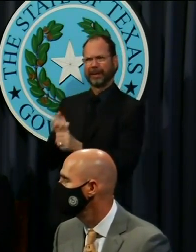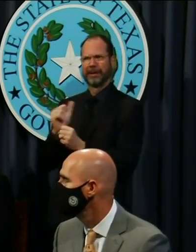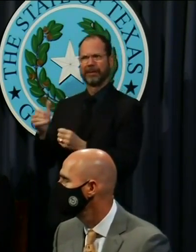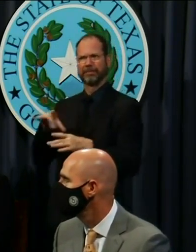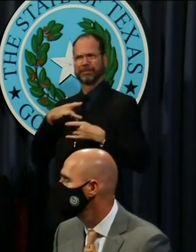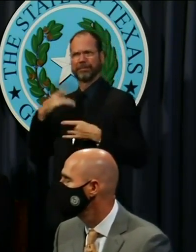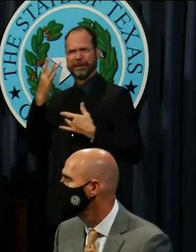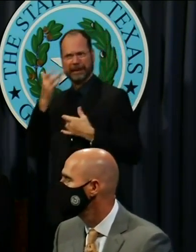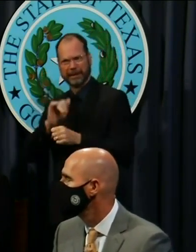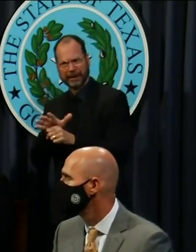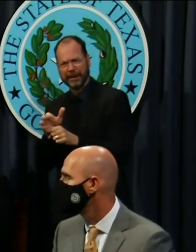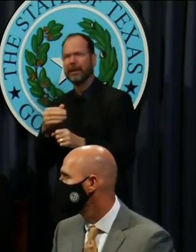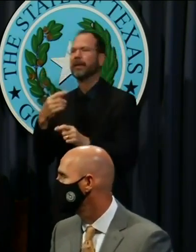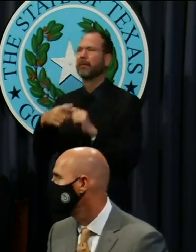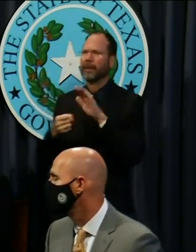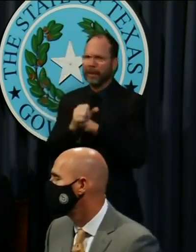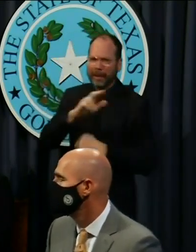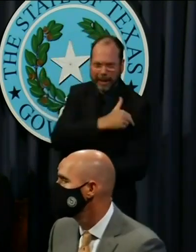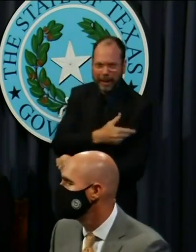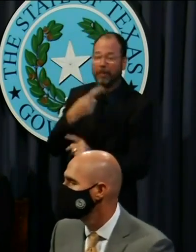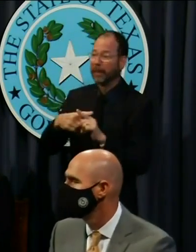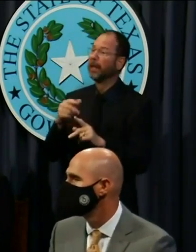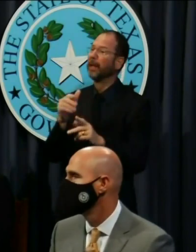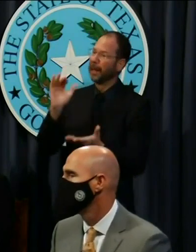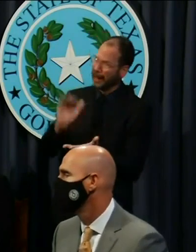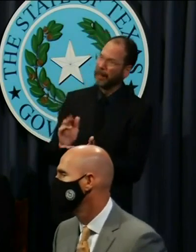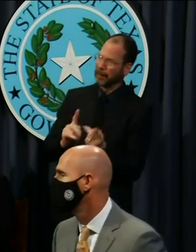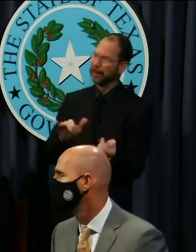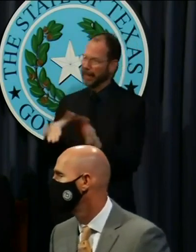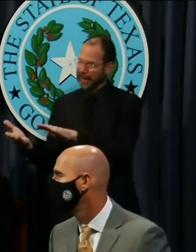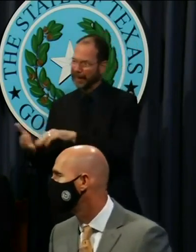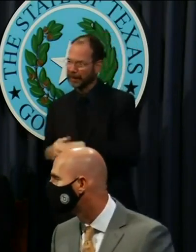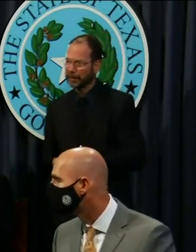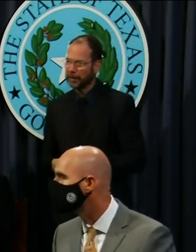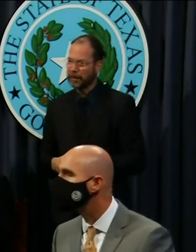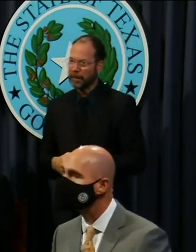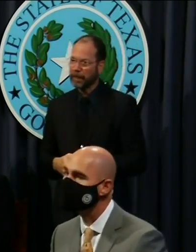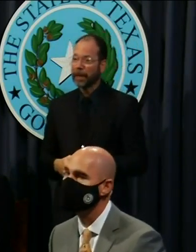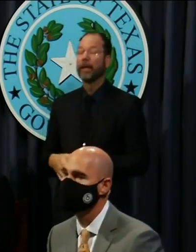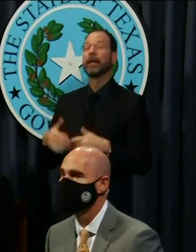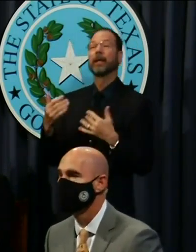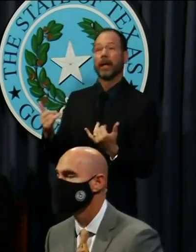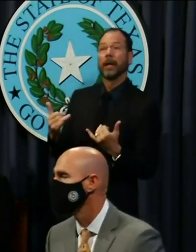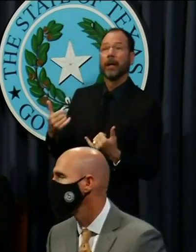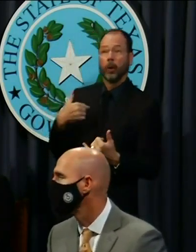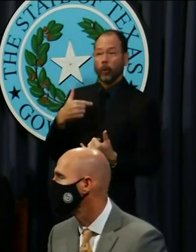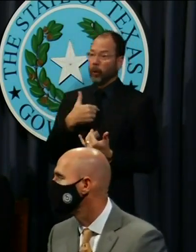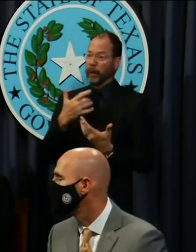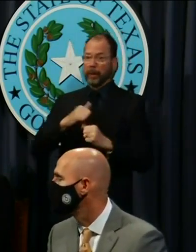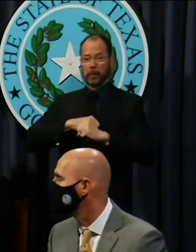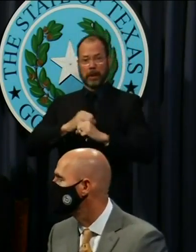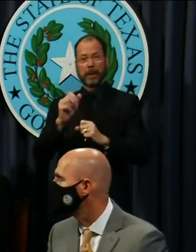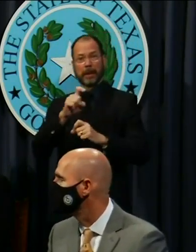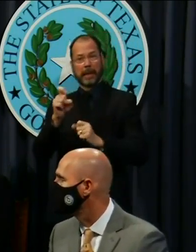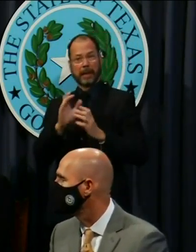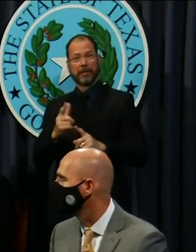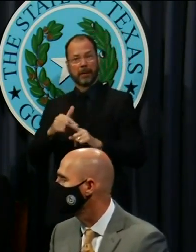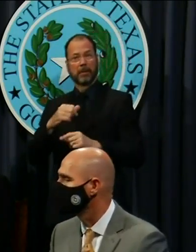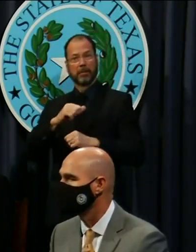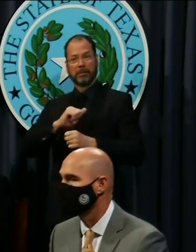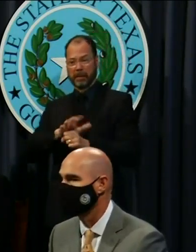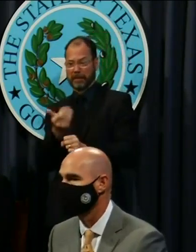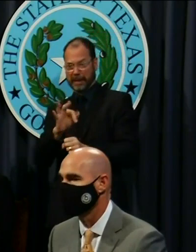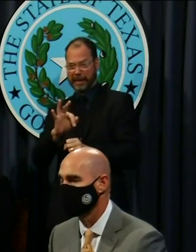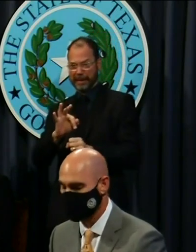and the number of fatalities. Now, while we go about protecting Texans from COVID, we must